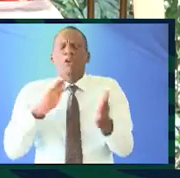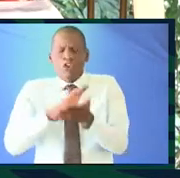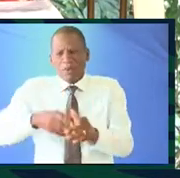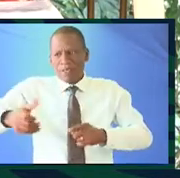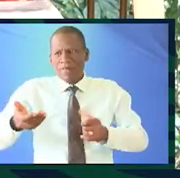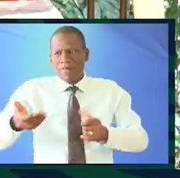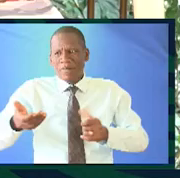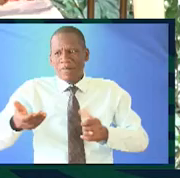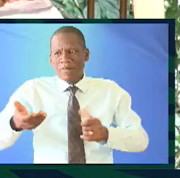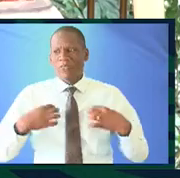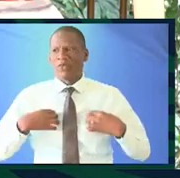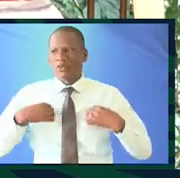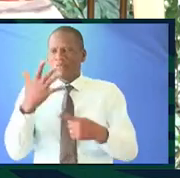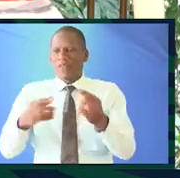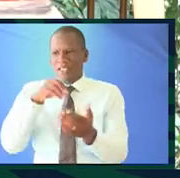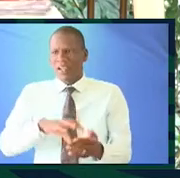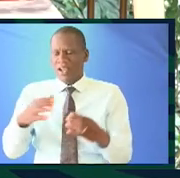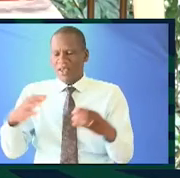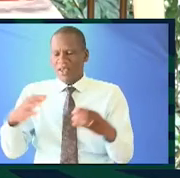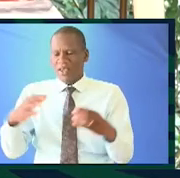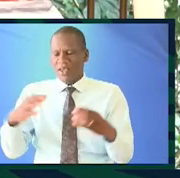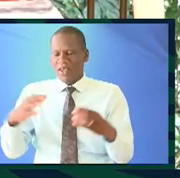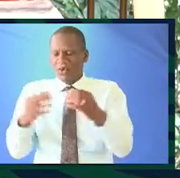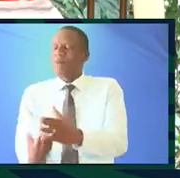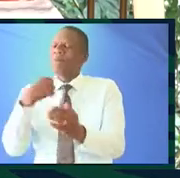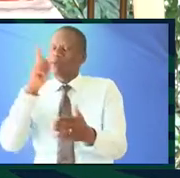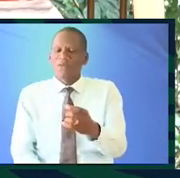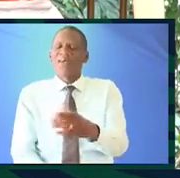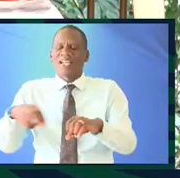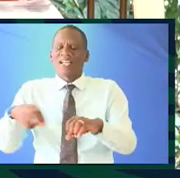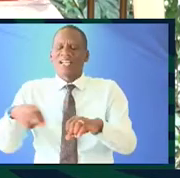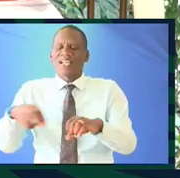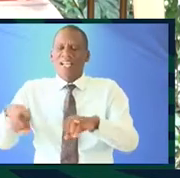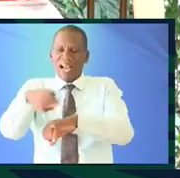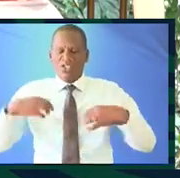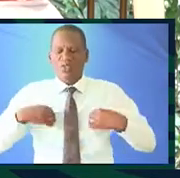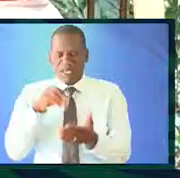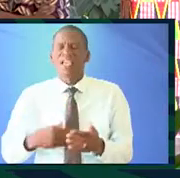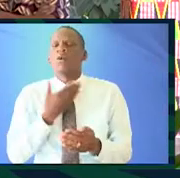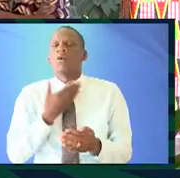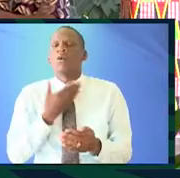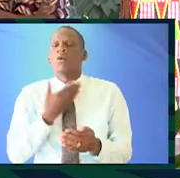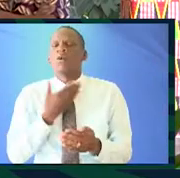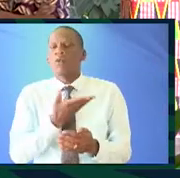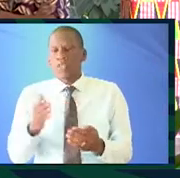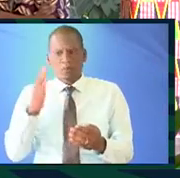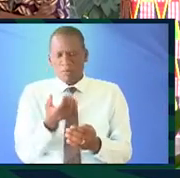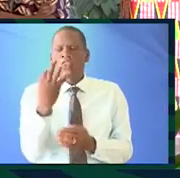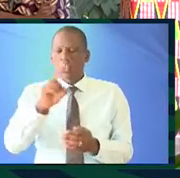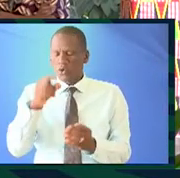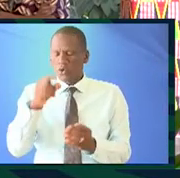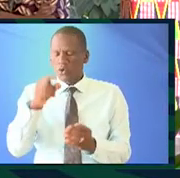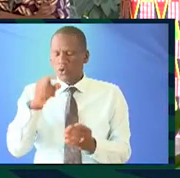nobody buys it and then five years again another generation comes and says we are creating a national dress so I want them to think of those